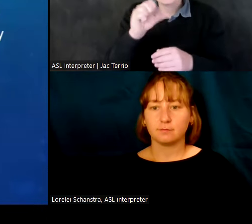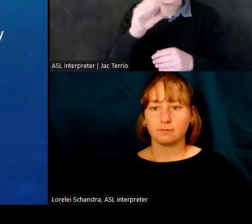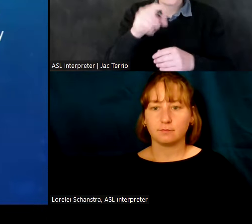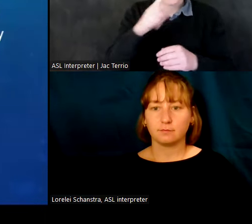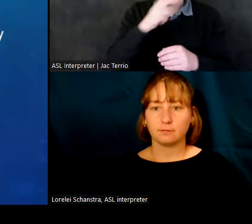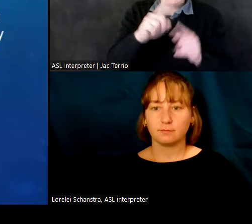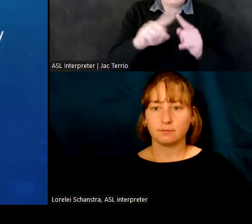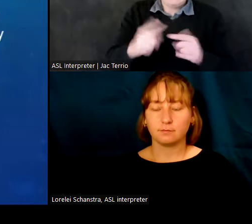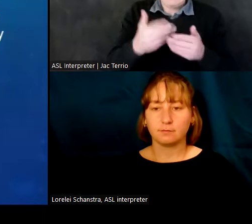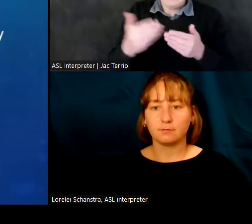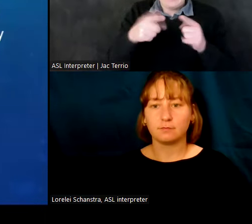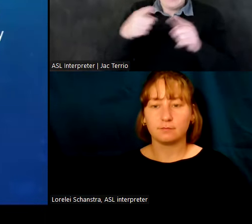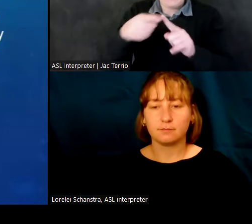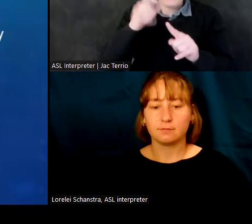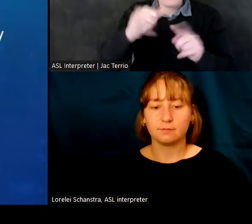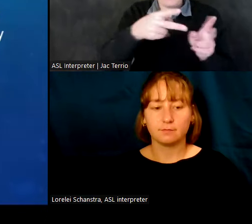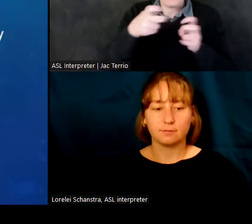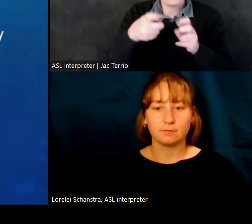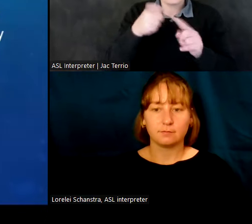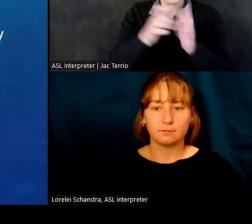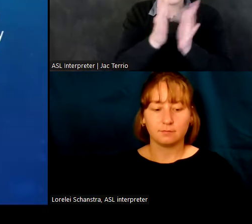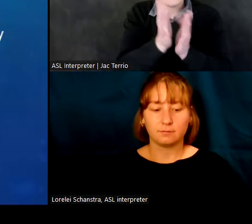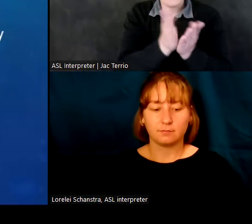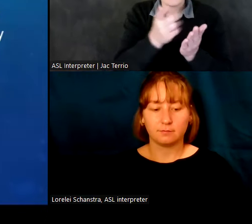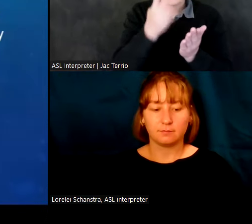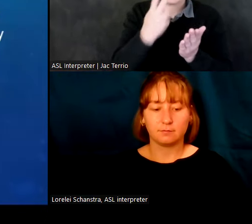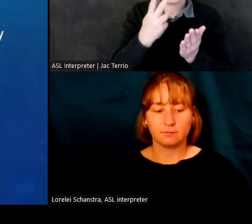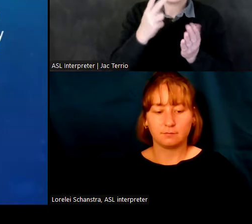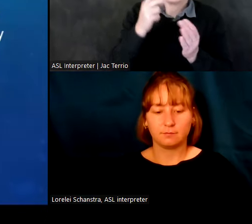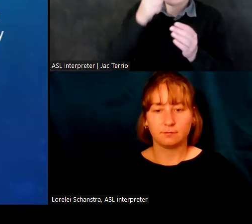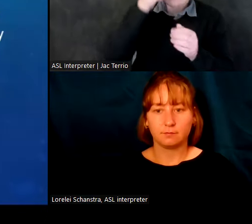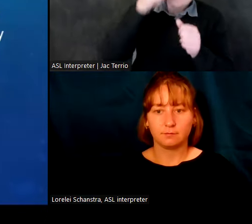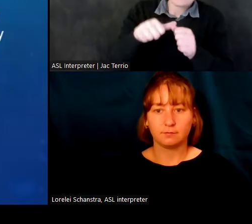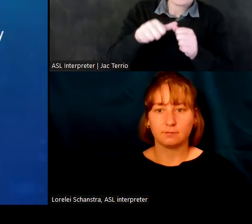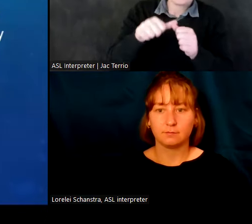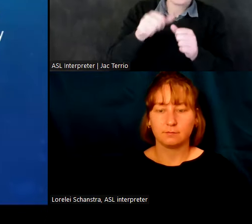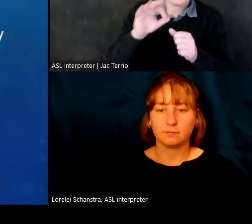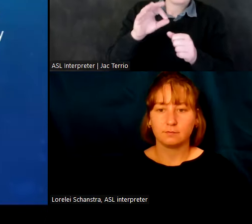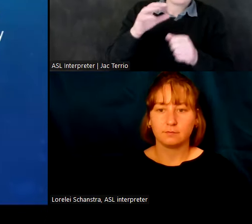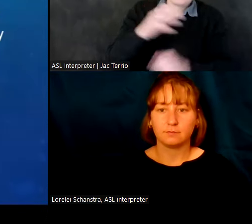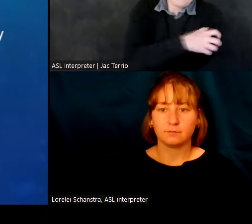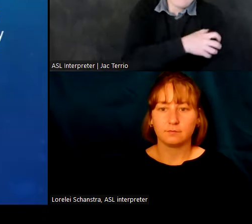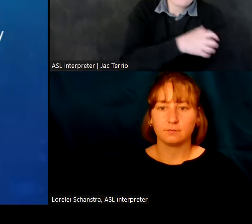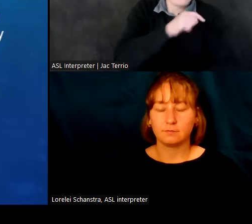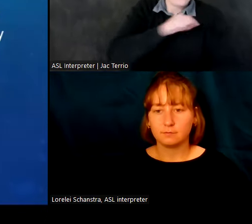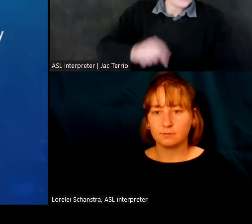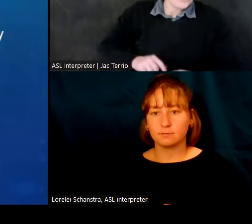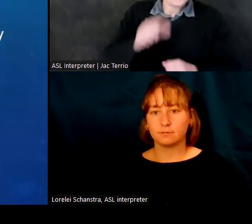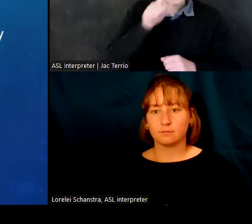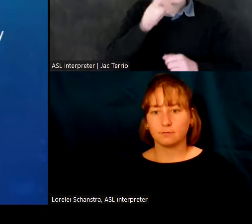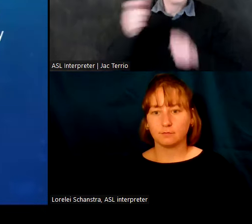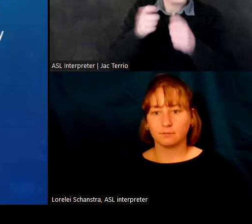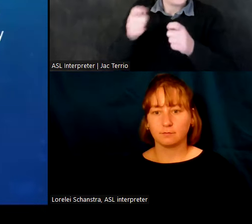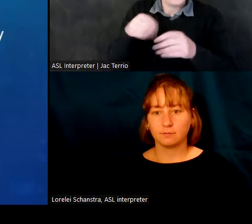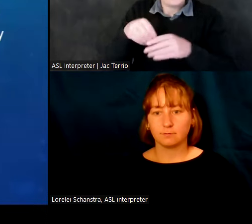the Bible. There's clearly a memory of a powerful queen who's ruling in